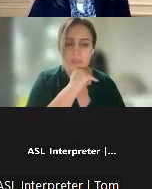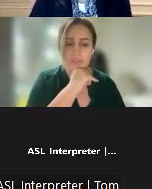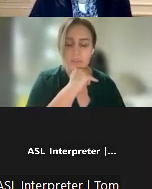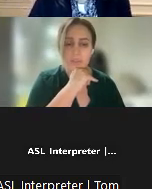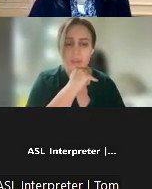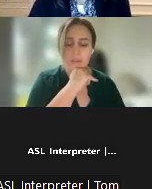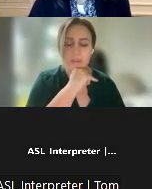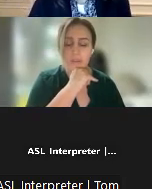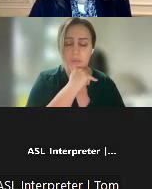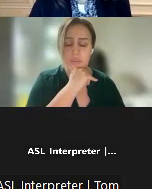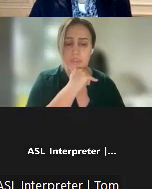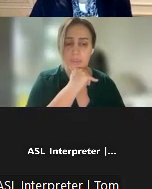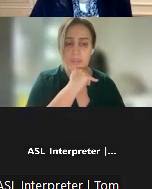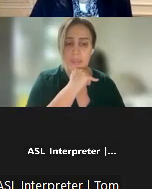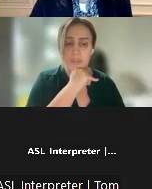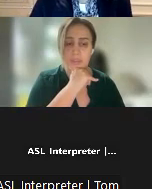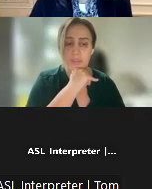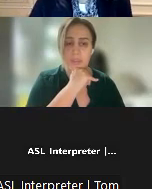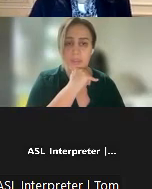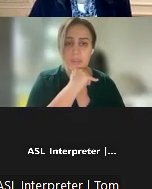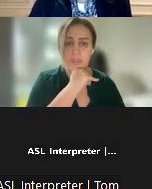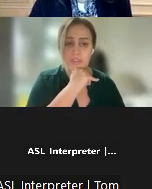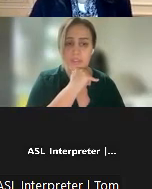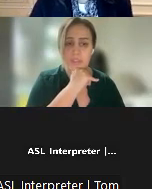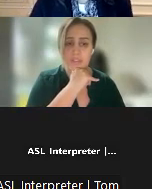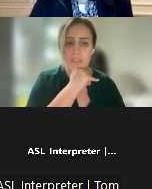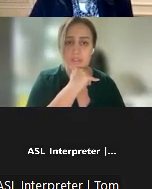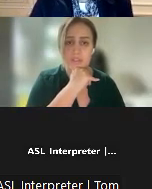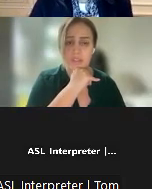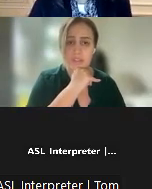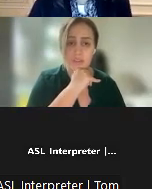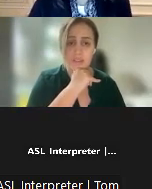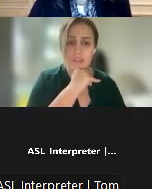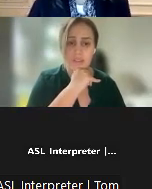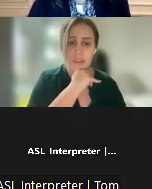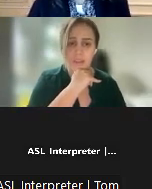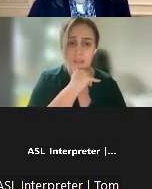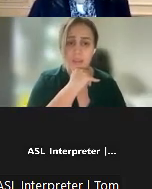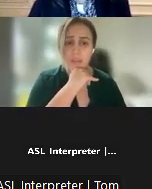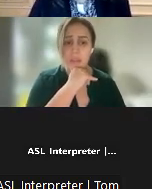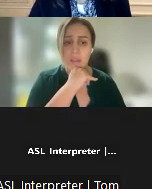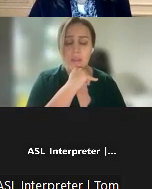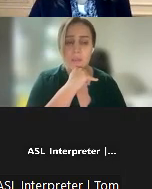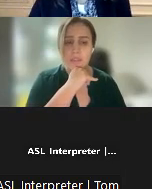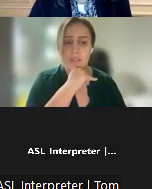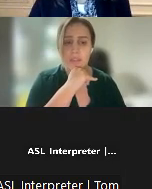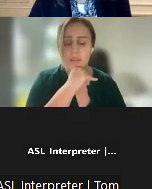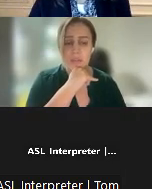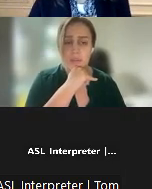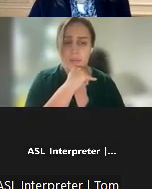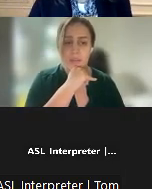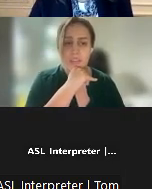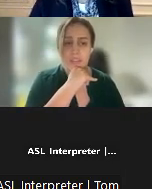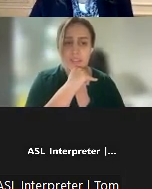agency. So if you see somebody or an agency there that you would like to contact, please take note of who's representing that particular